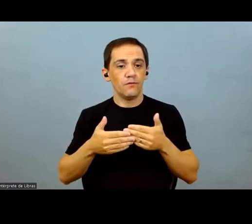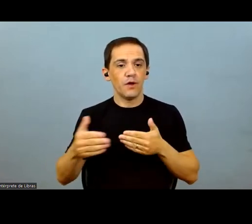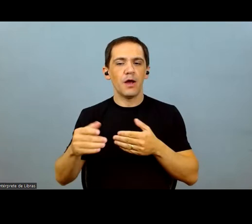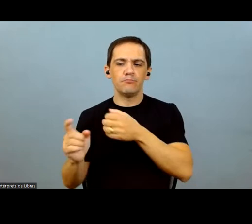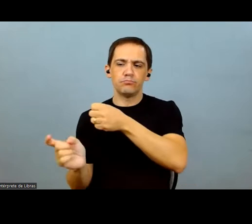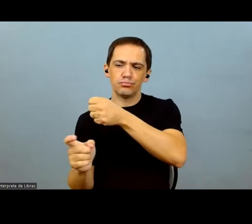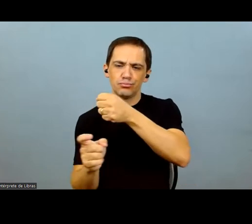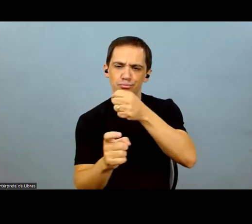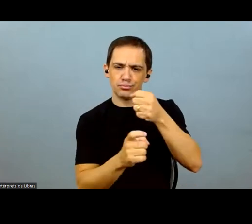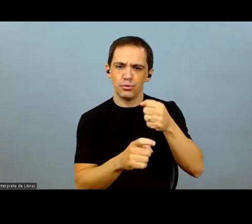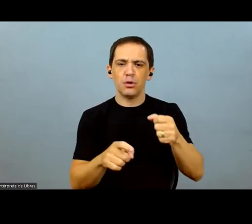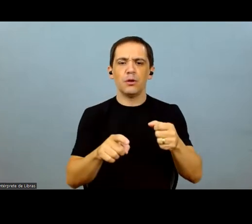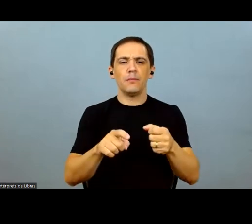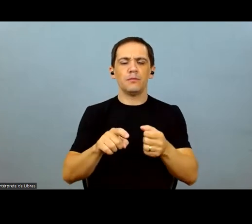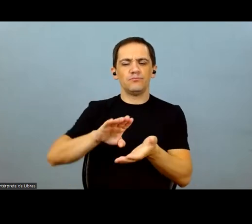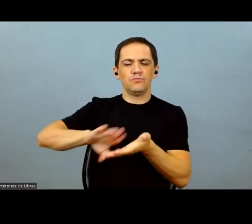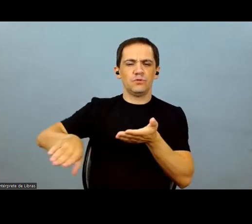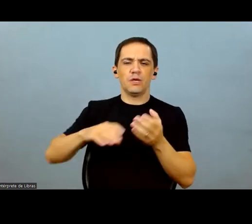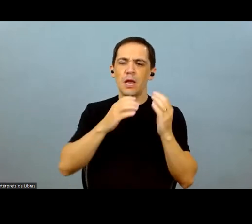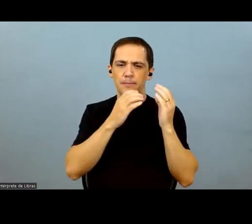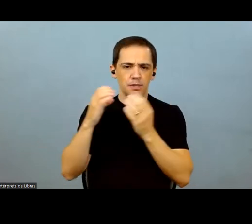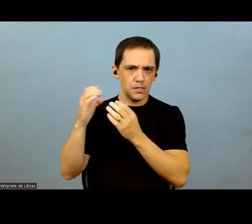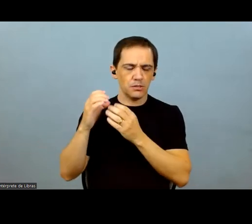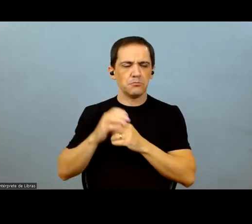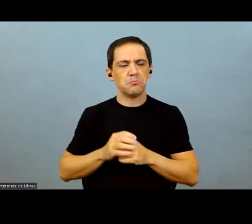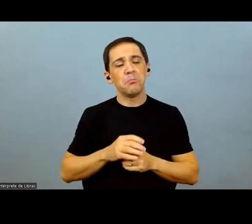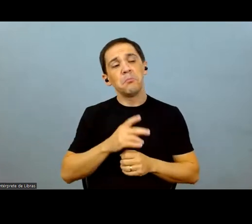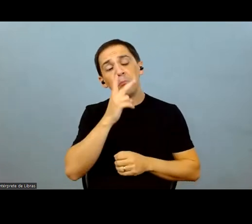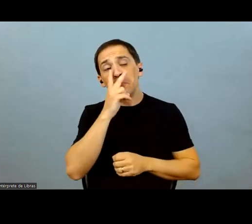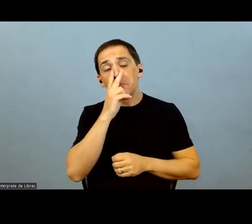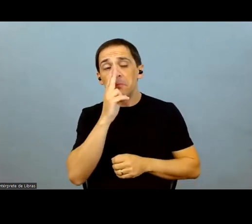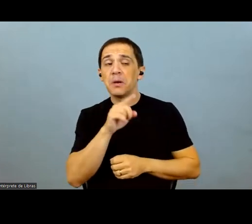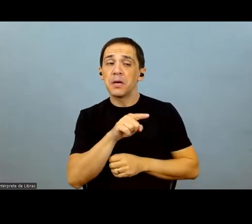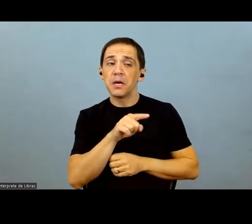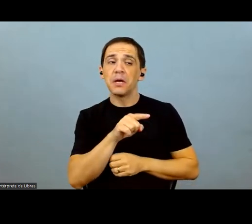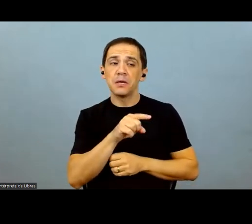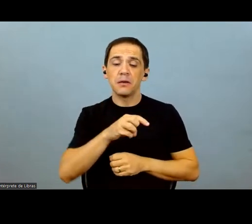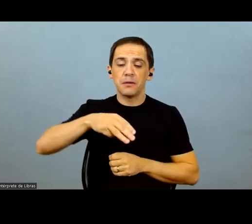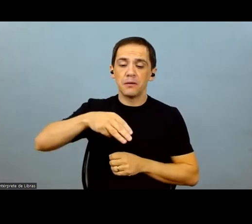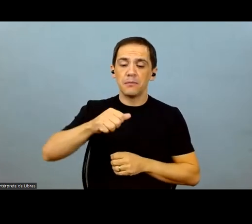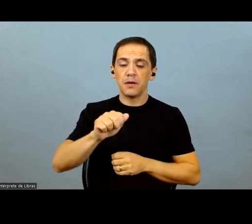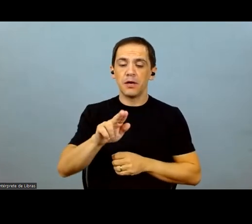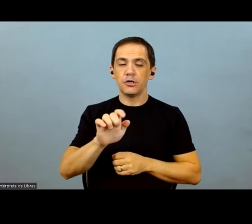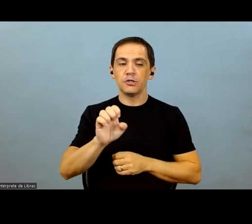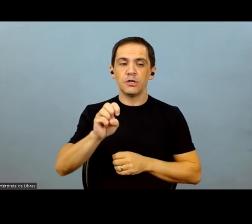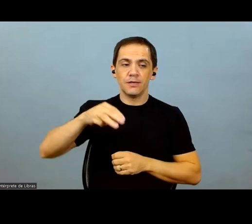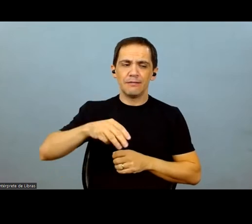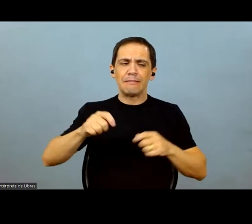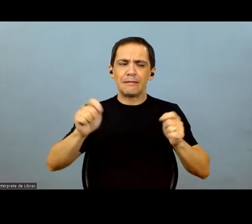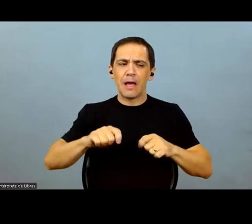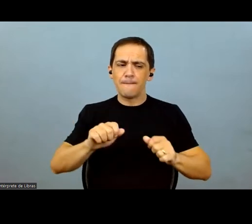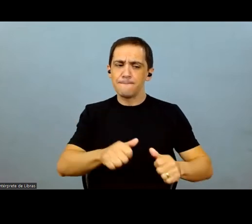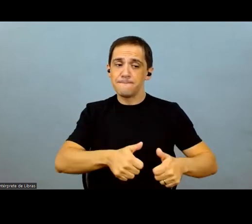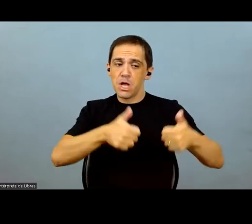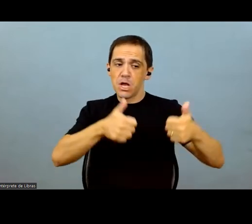also the sale of the cotton you'll be harvesting, leaving corn aside. We can get the picture